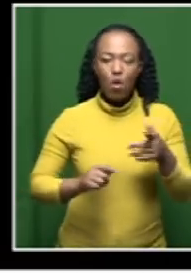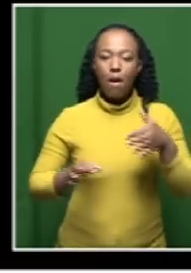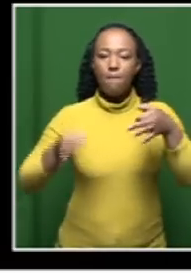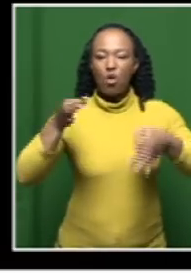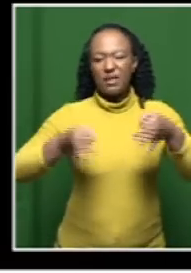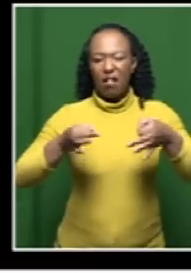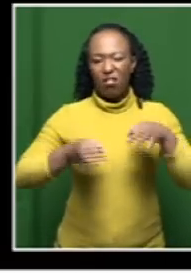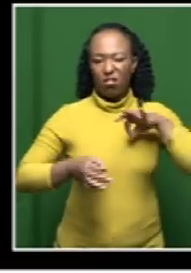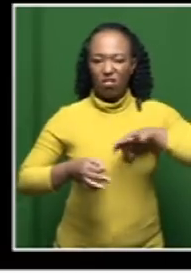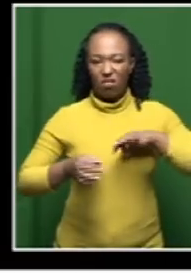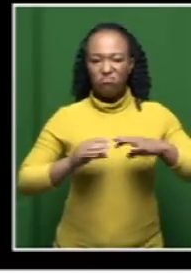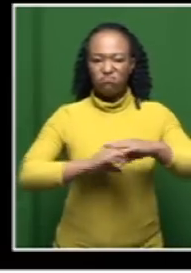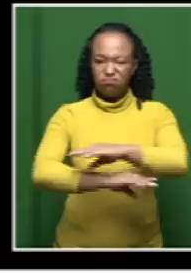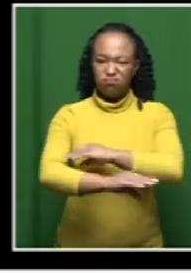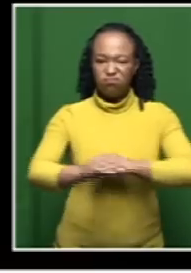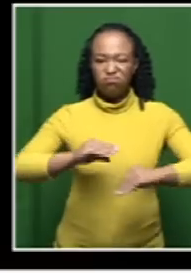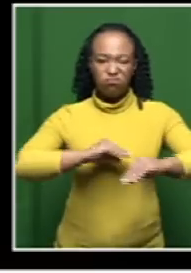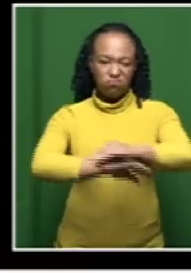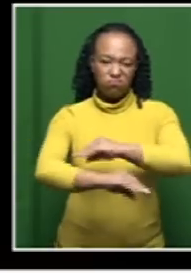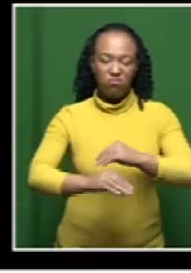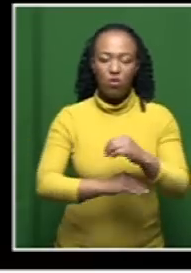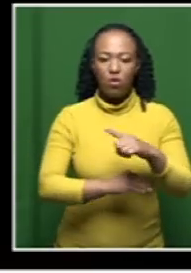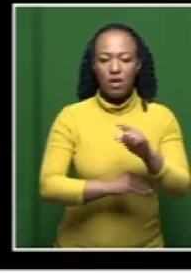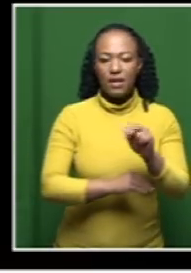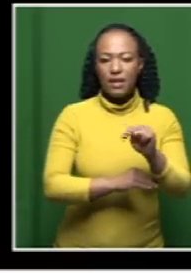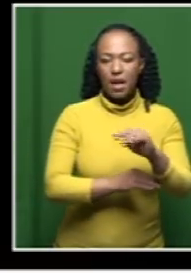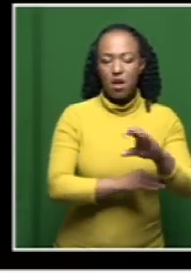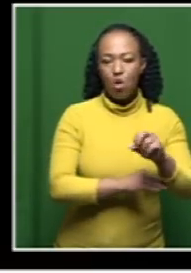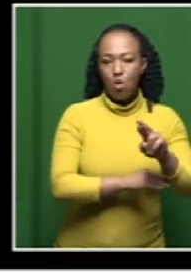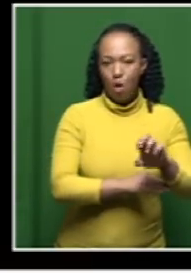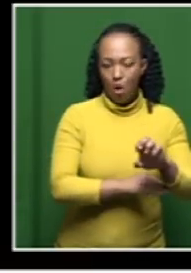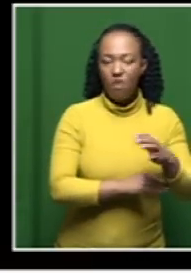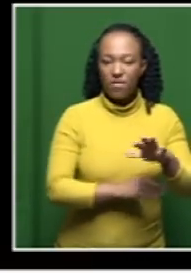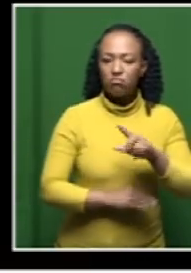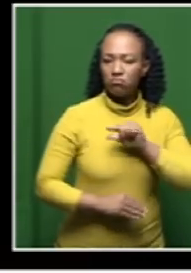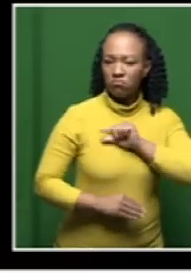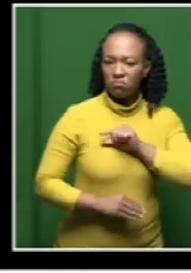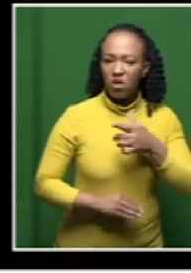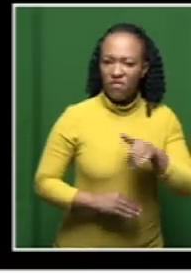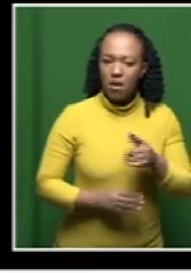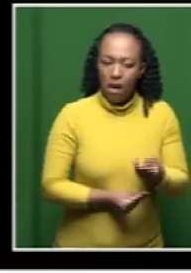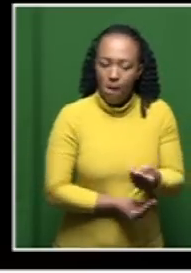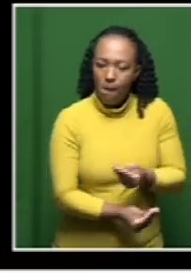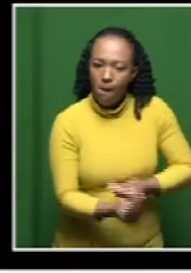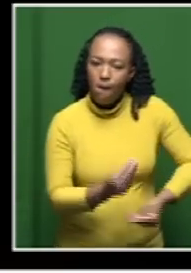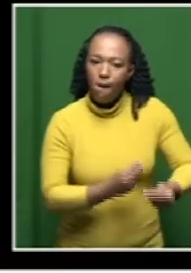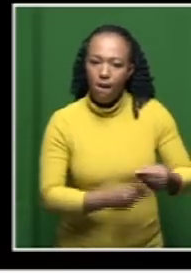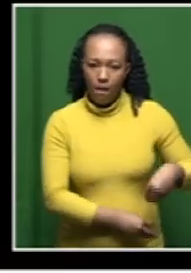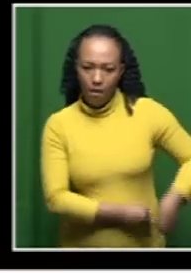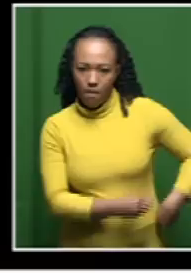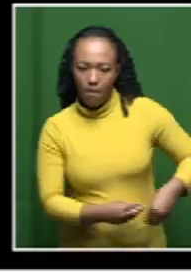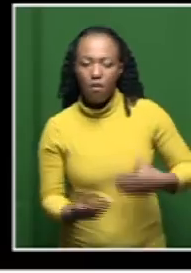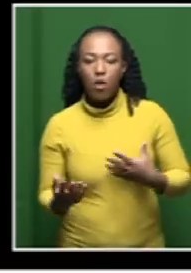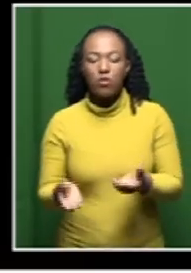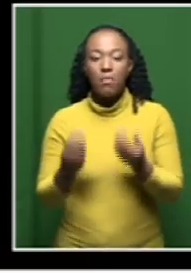taken. And just one of the tweets around that, Glencore pleaded guilty on charges of bribery and manipulation to get oil contracts to the value of